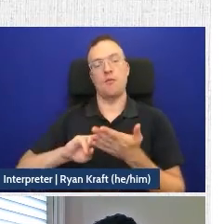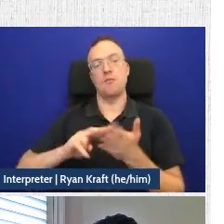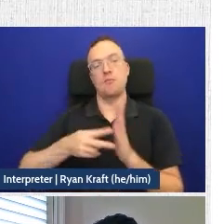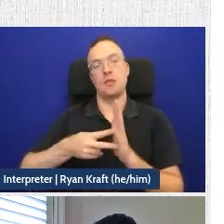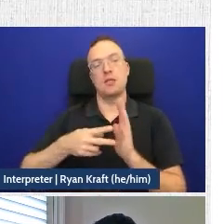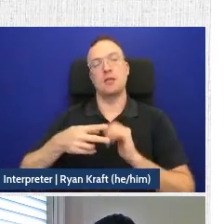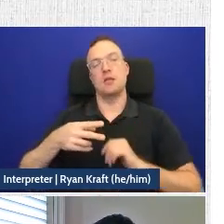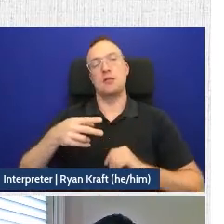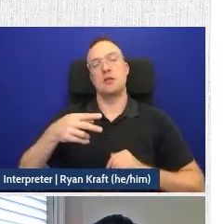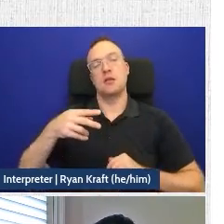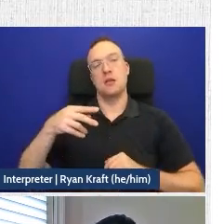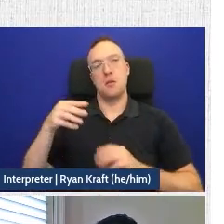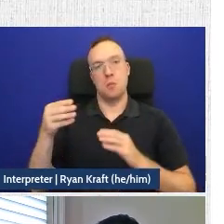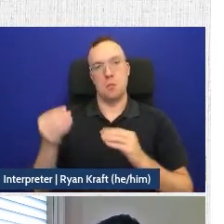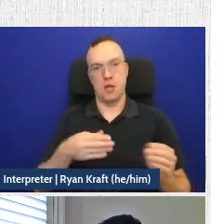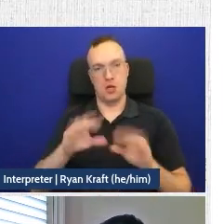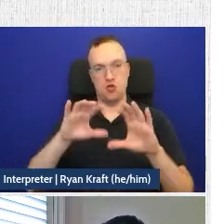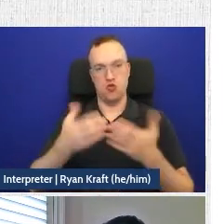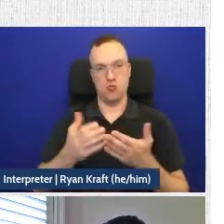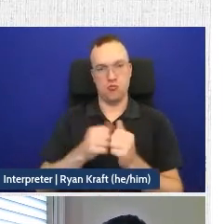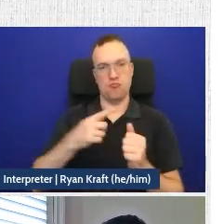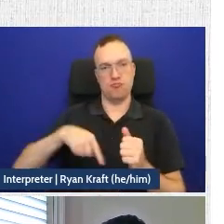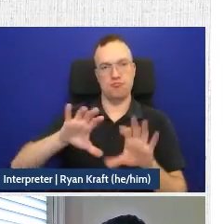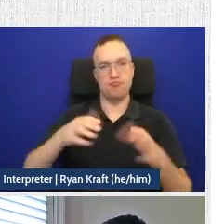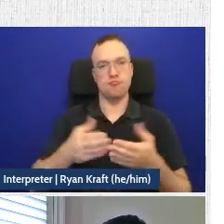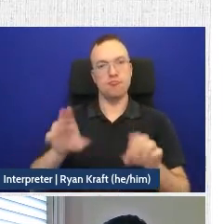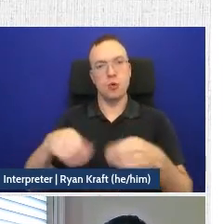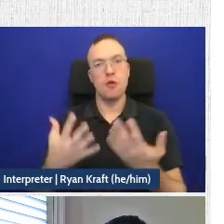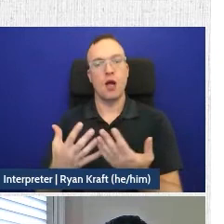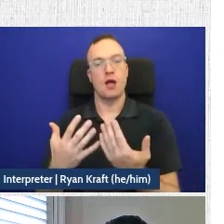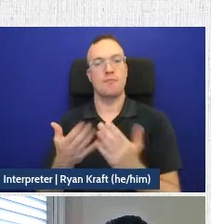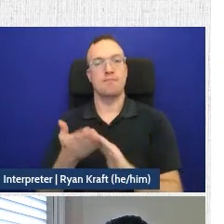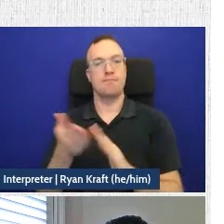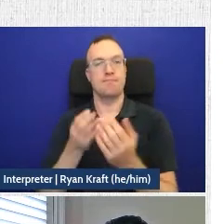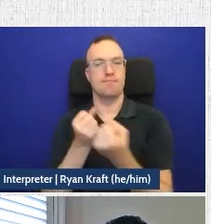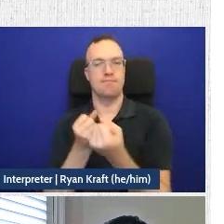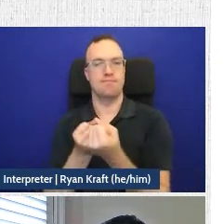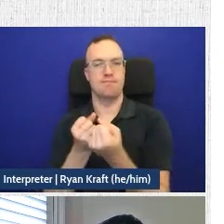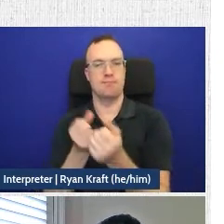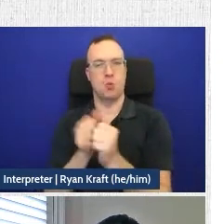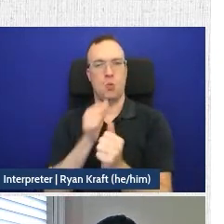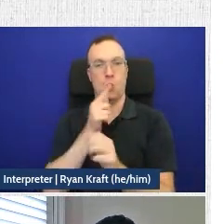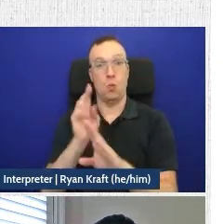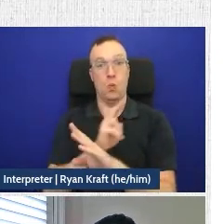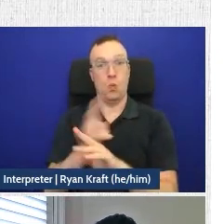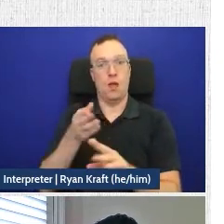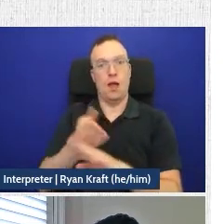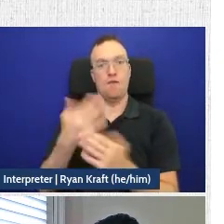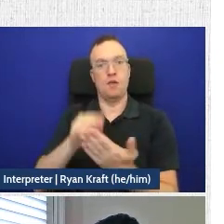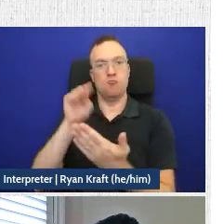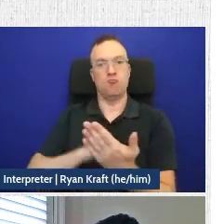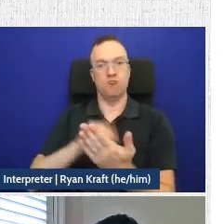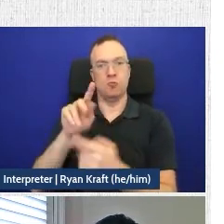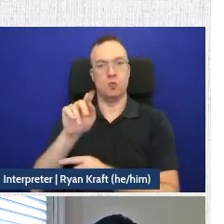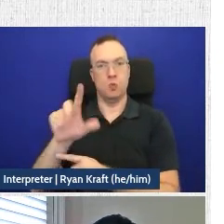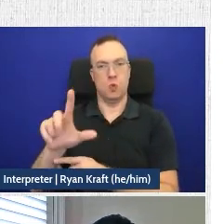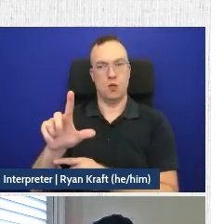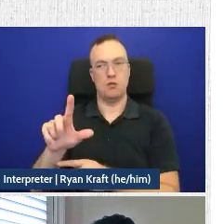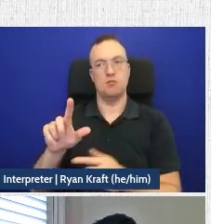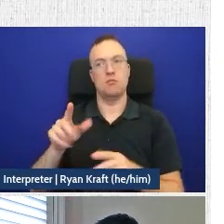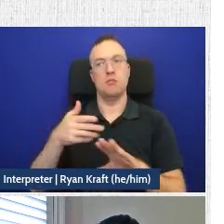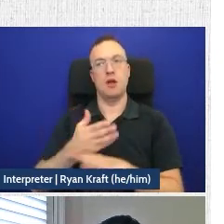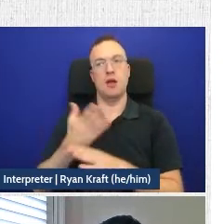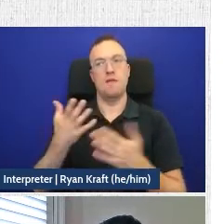students in our project that are able to provide administrative assistance to users after they've already filled out the tool. so after